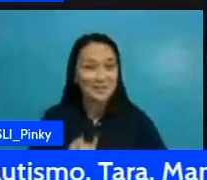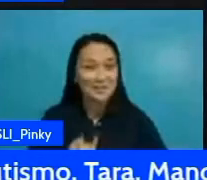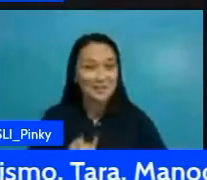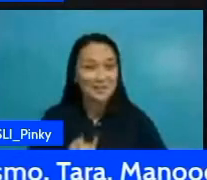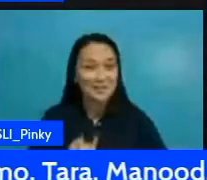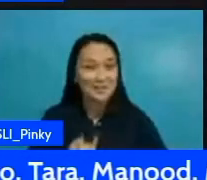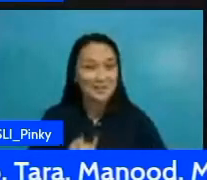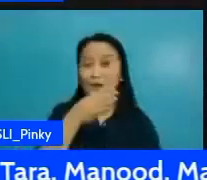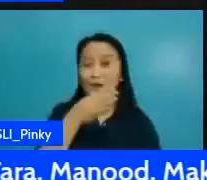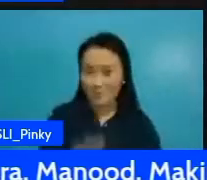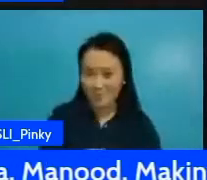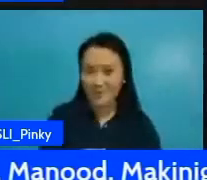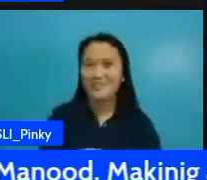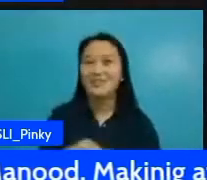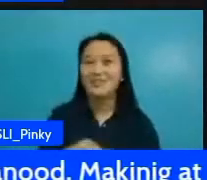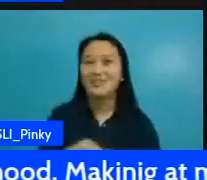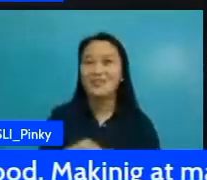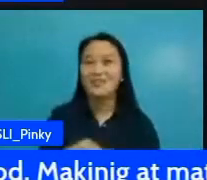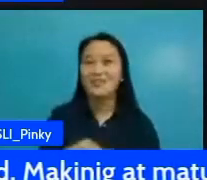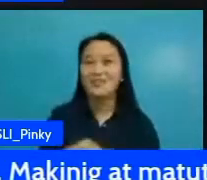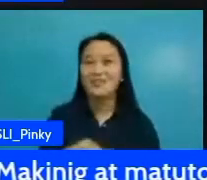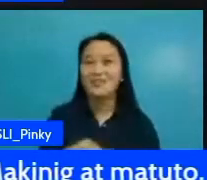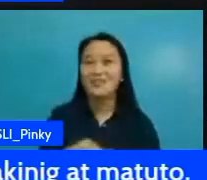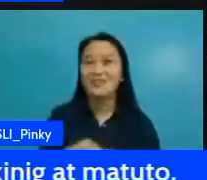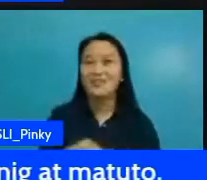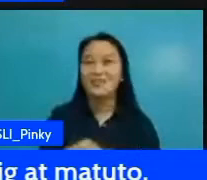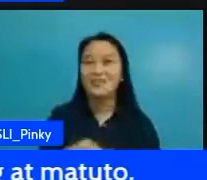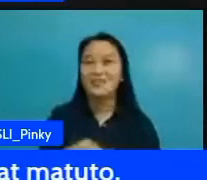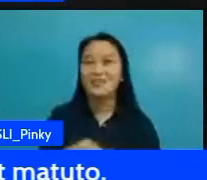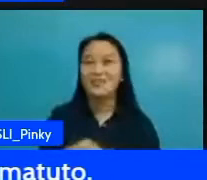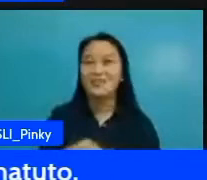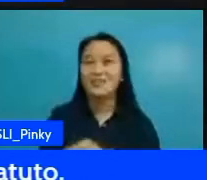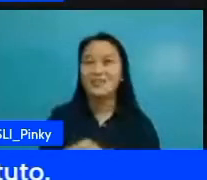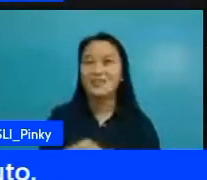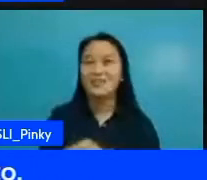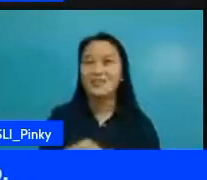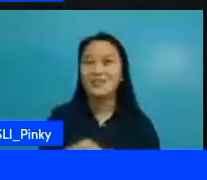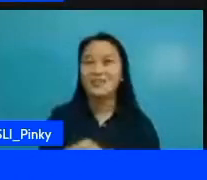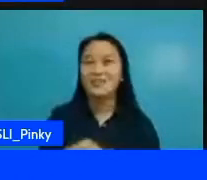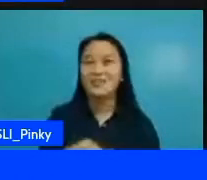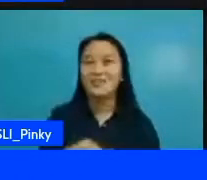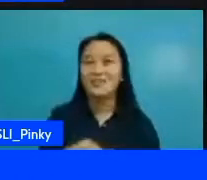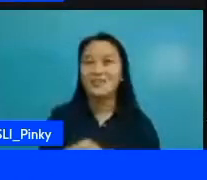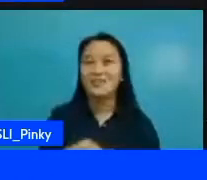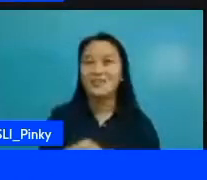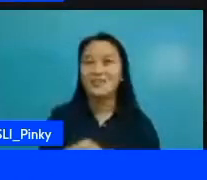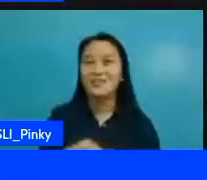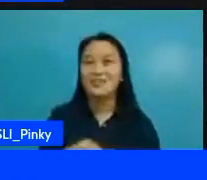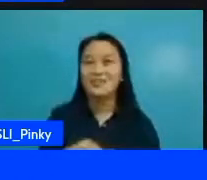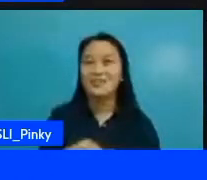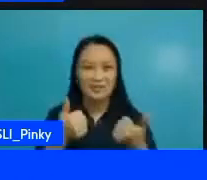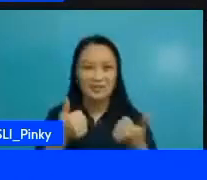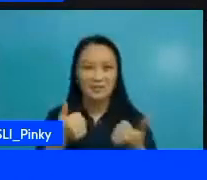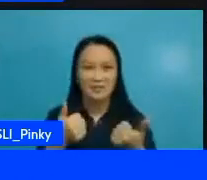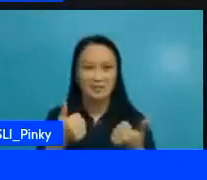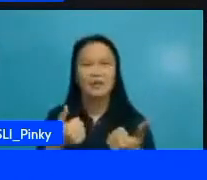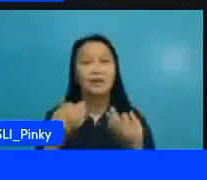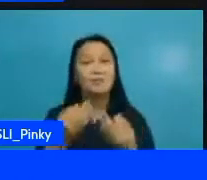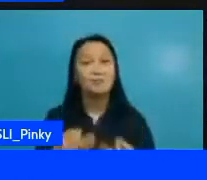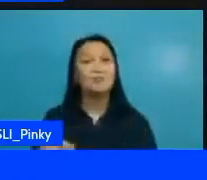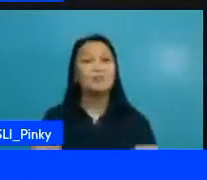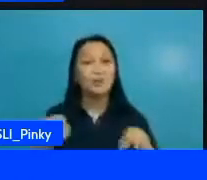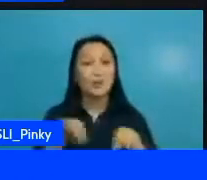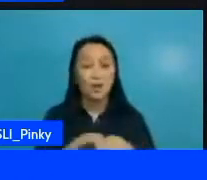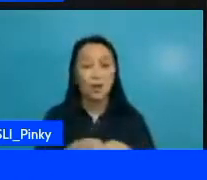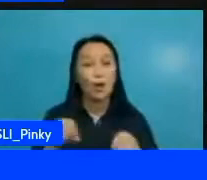they learned that trying is just as important as winning most importantly these opportunities of independence teaches